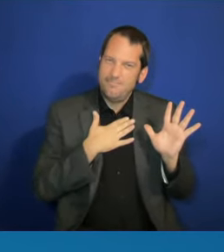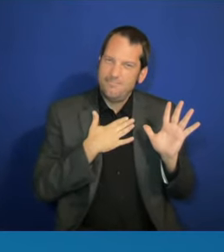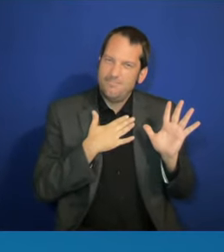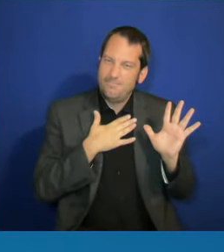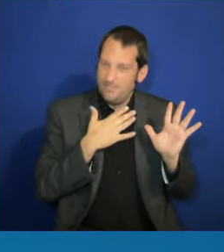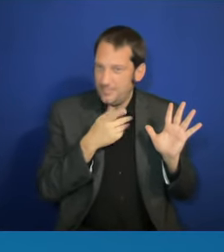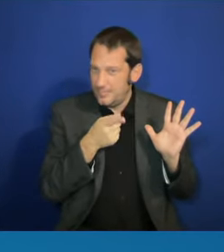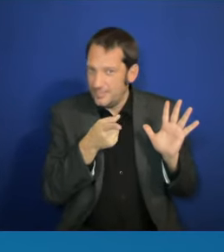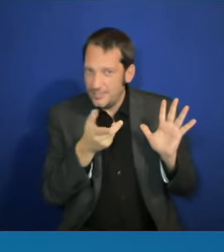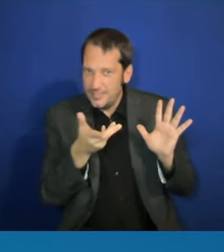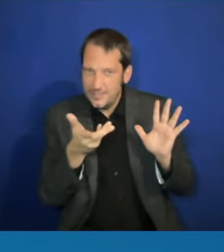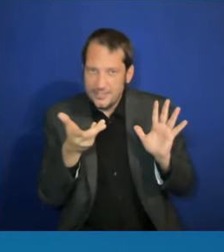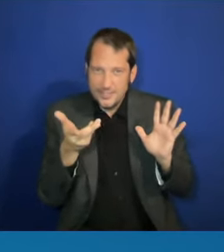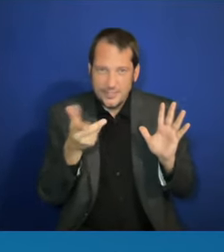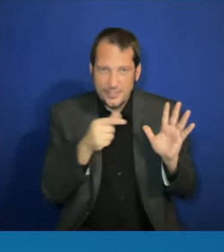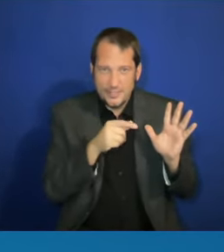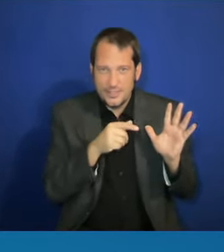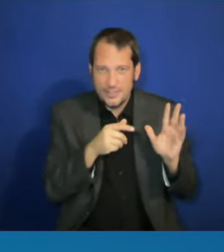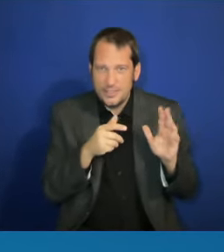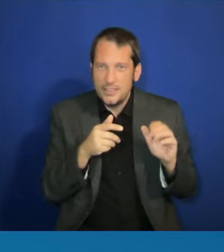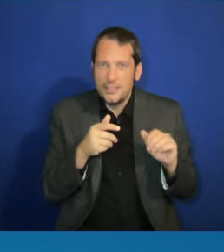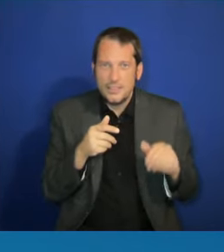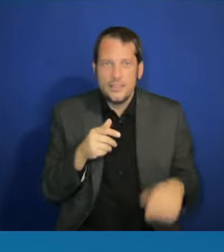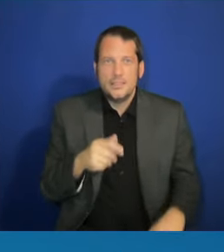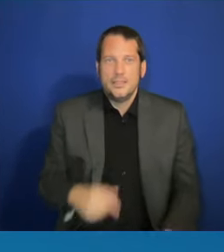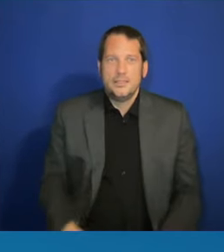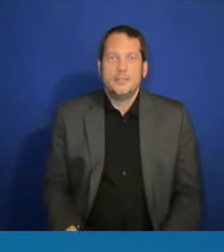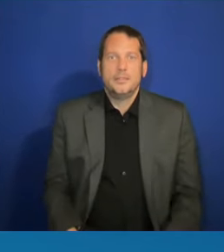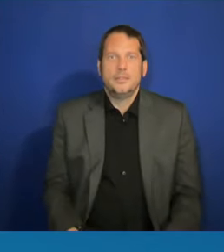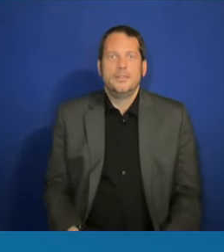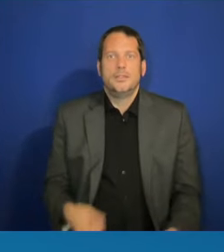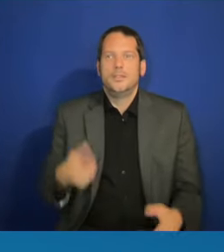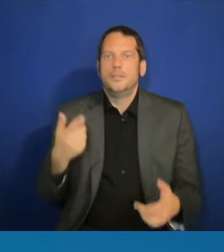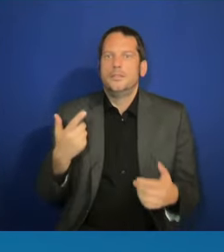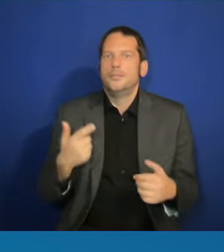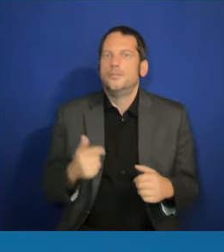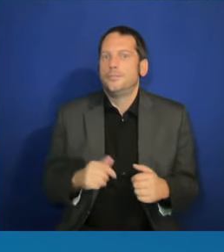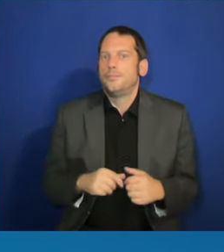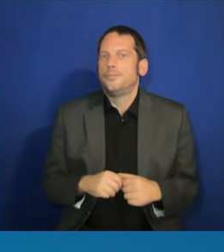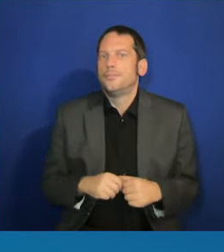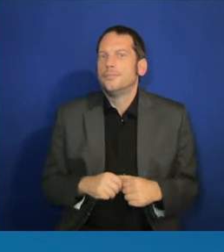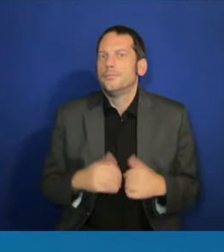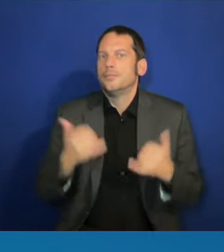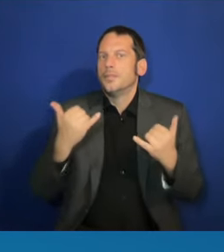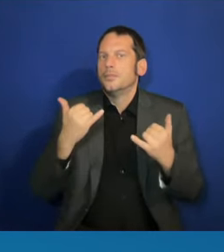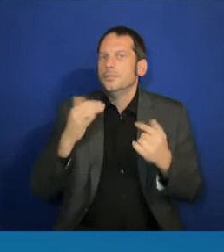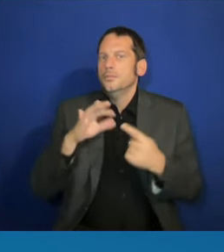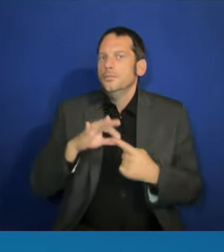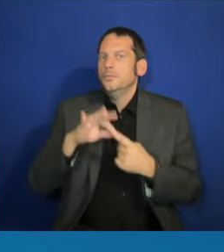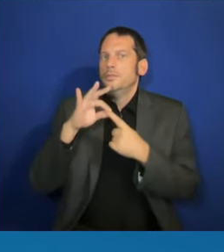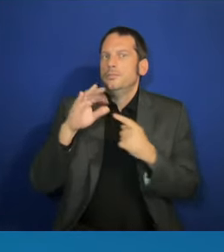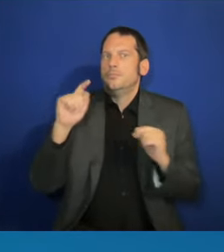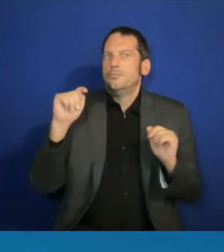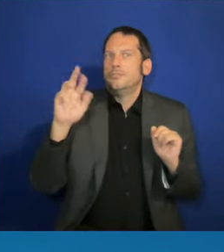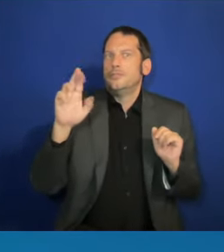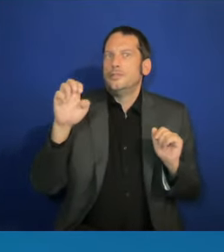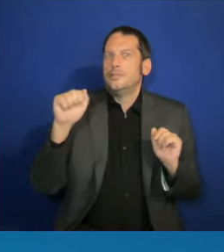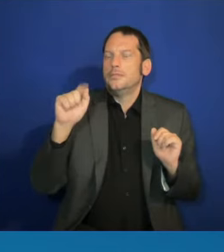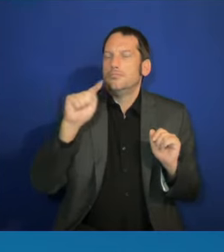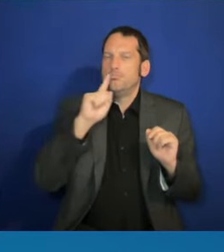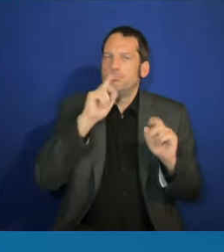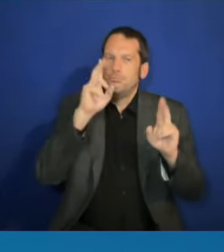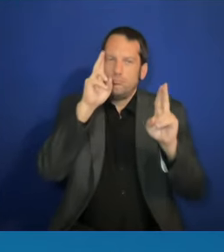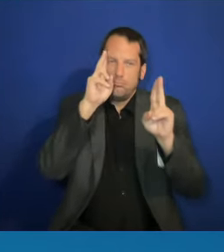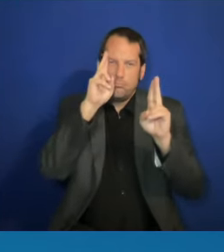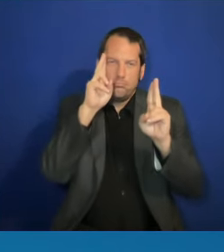This is a special, special treat as well. I'm honored to introduce our next